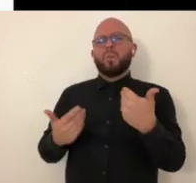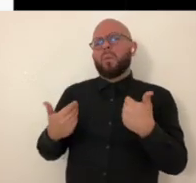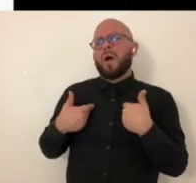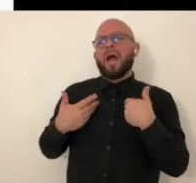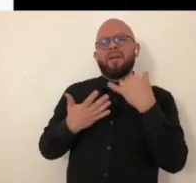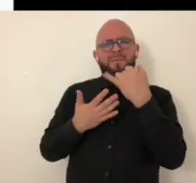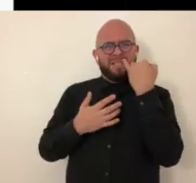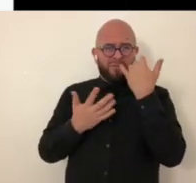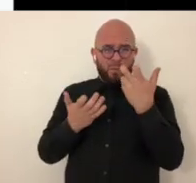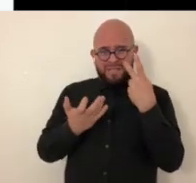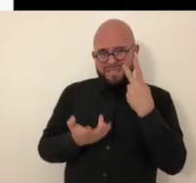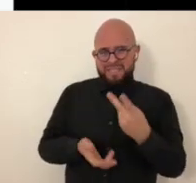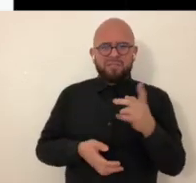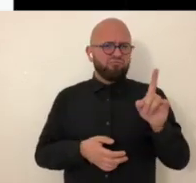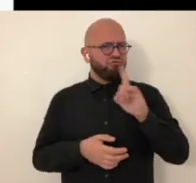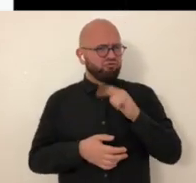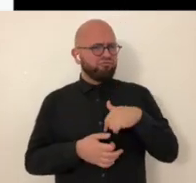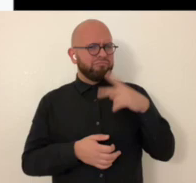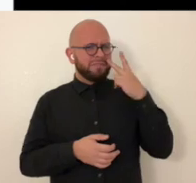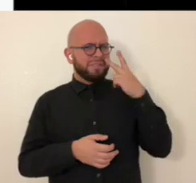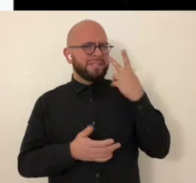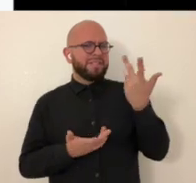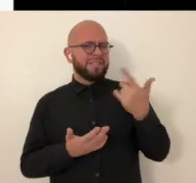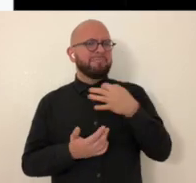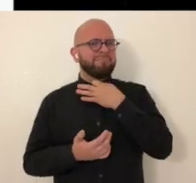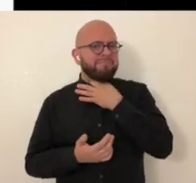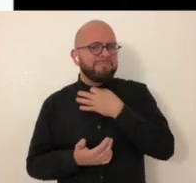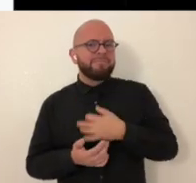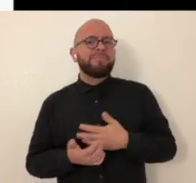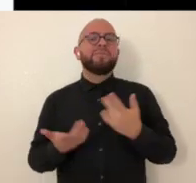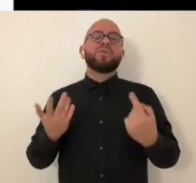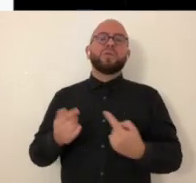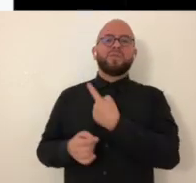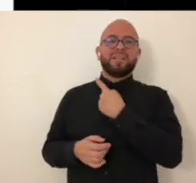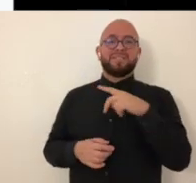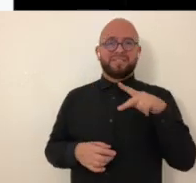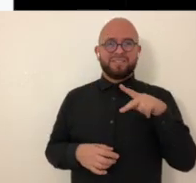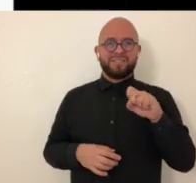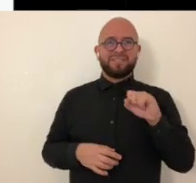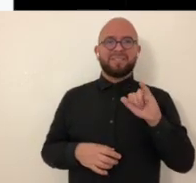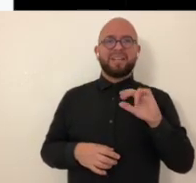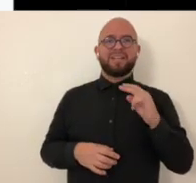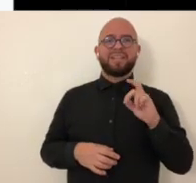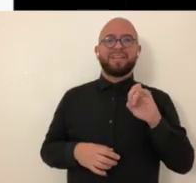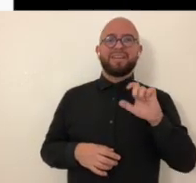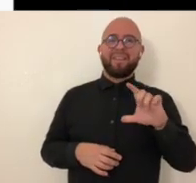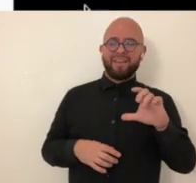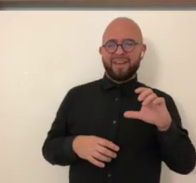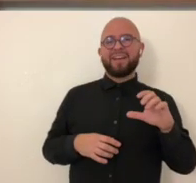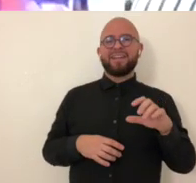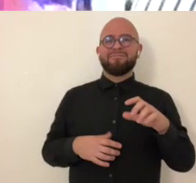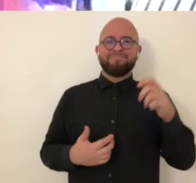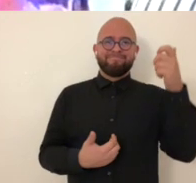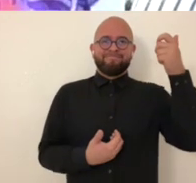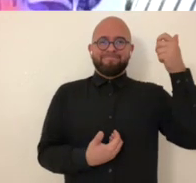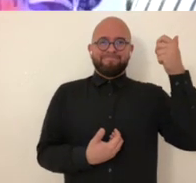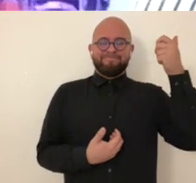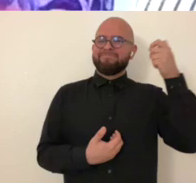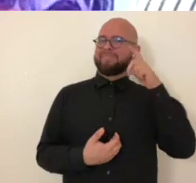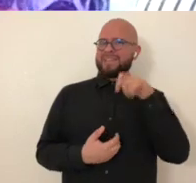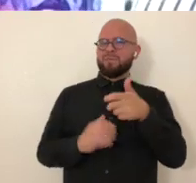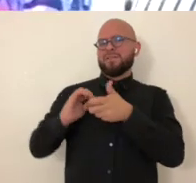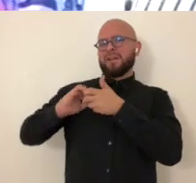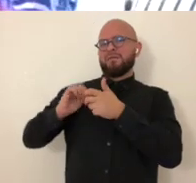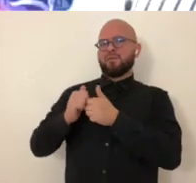by some pieces i've done previously i actually have one of those pieces i can show you if you want to see i would love to see thanks so this was sort of a